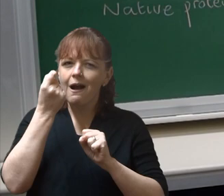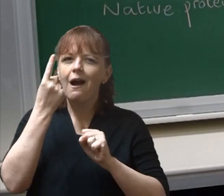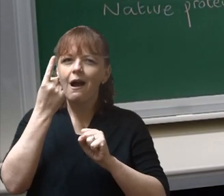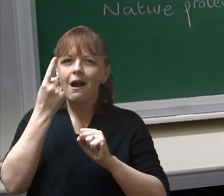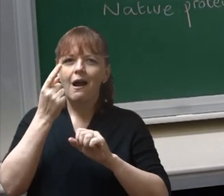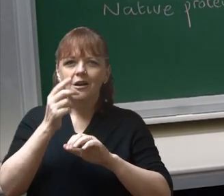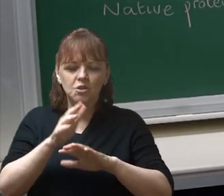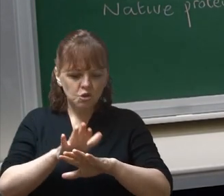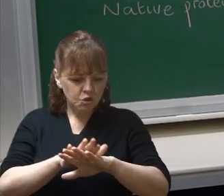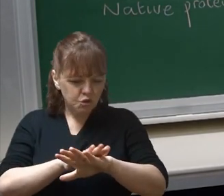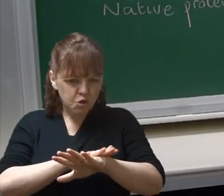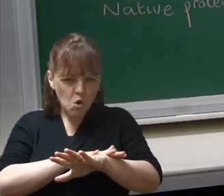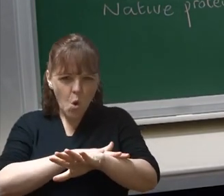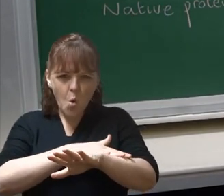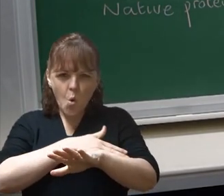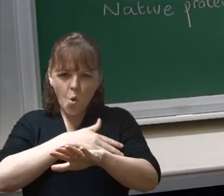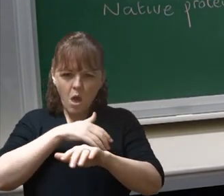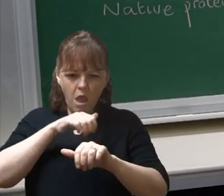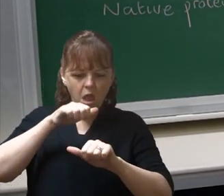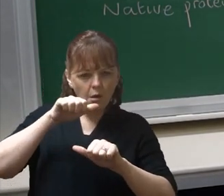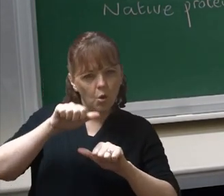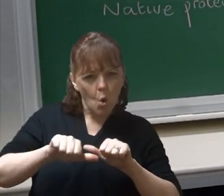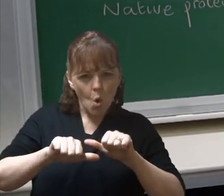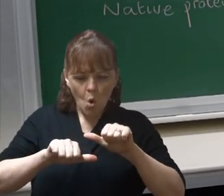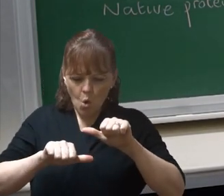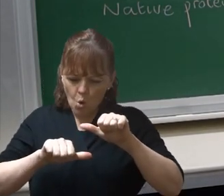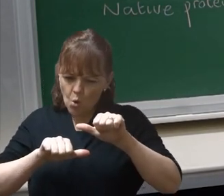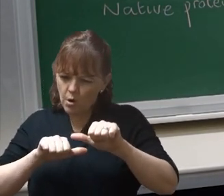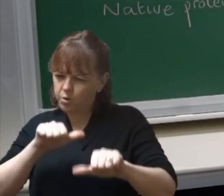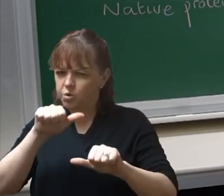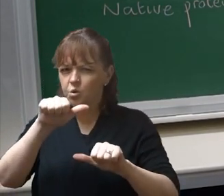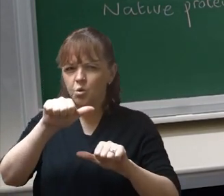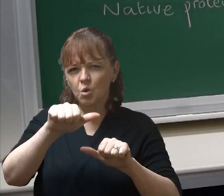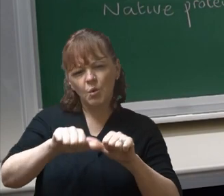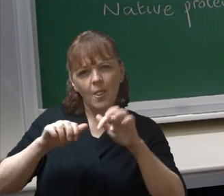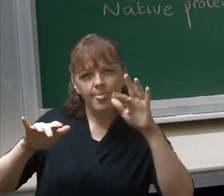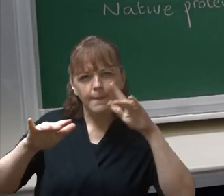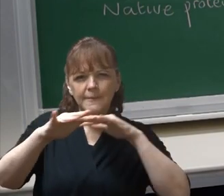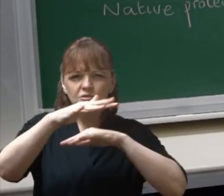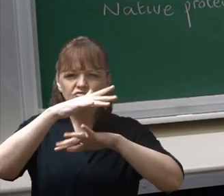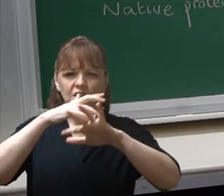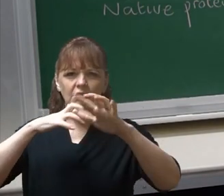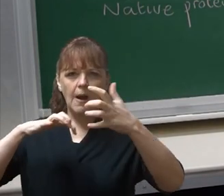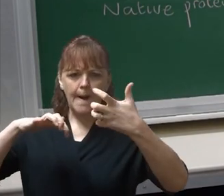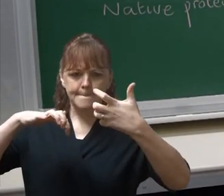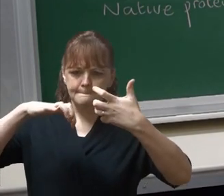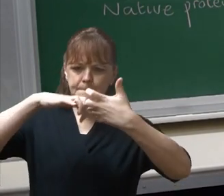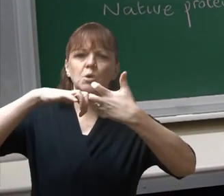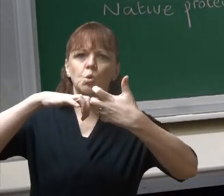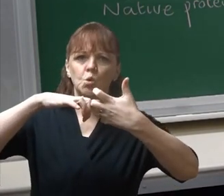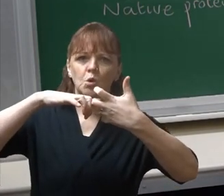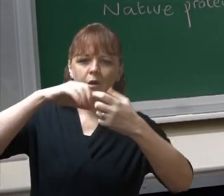Step by step The mysterious Missfolding proteins